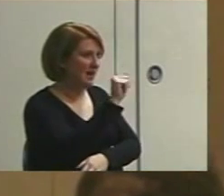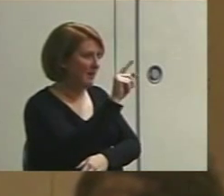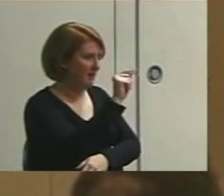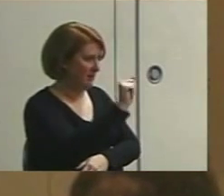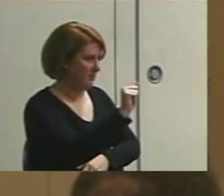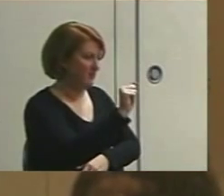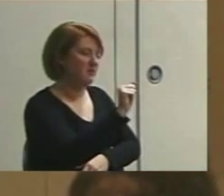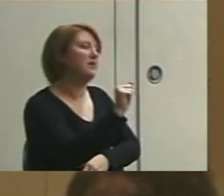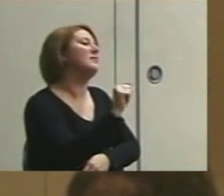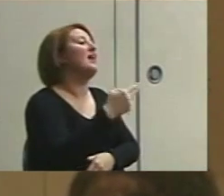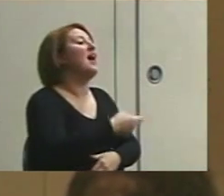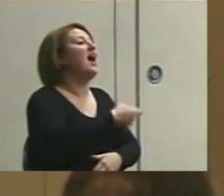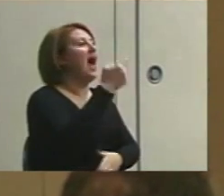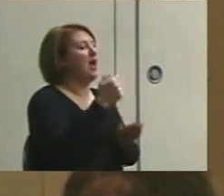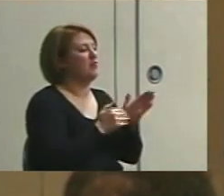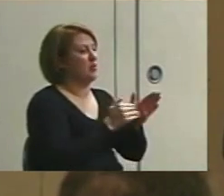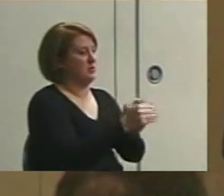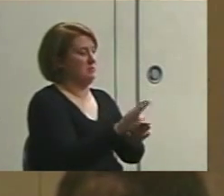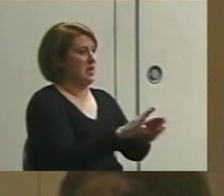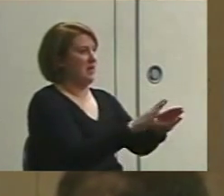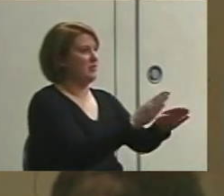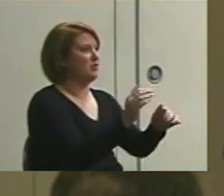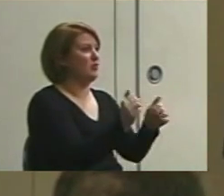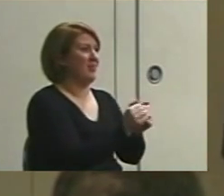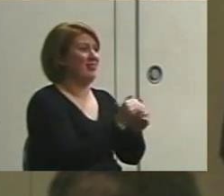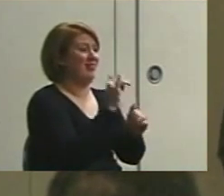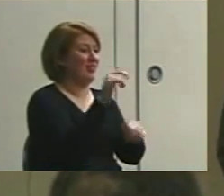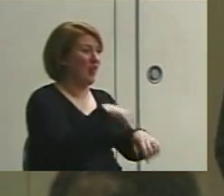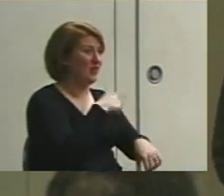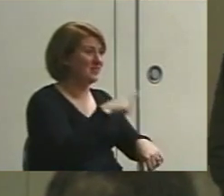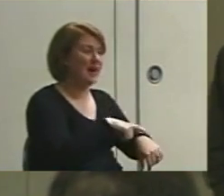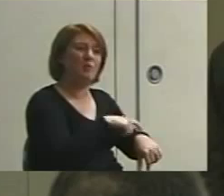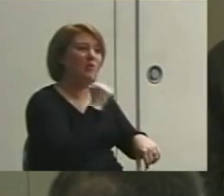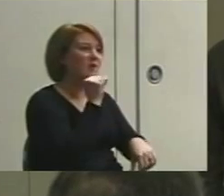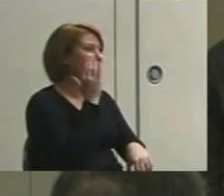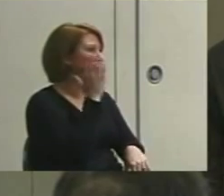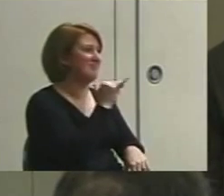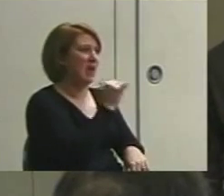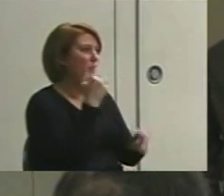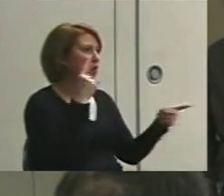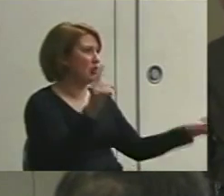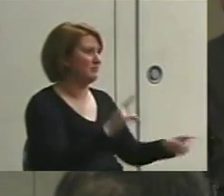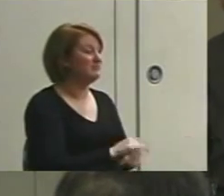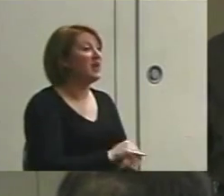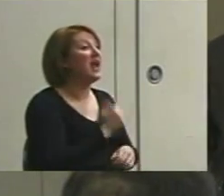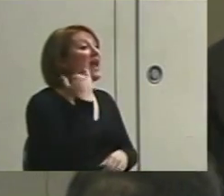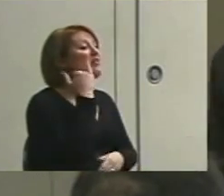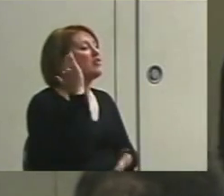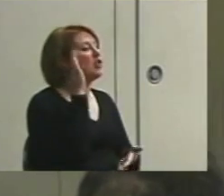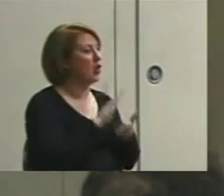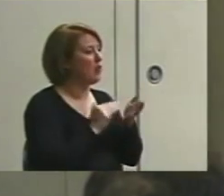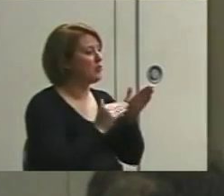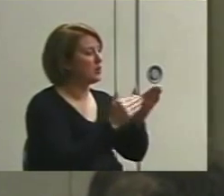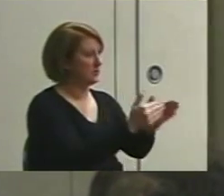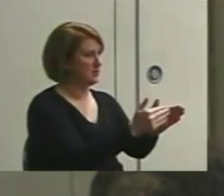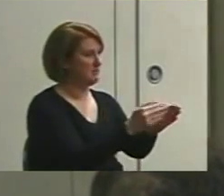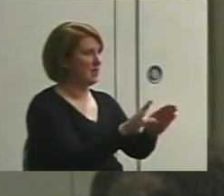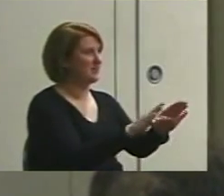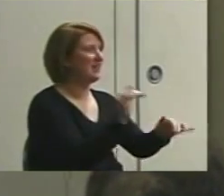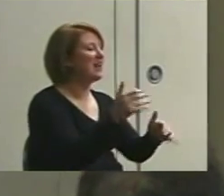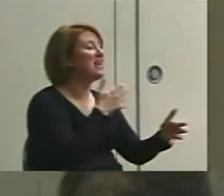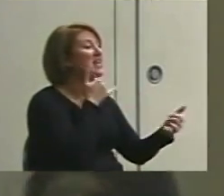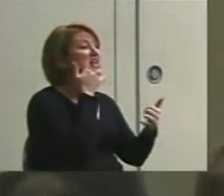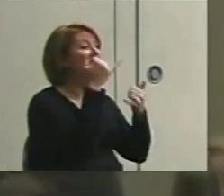High-frequency behaviors with an interval that big, it's not going to work. But, if you've got low-frequency behaviors, things like yelling,